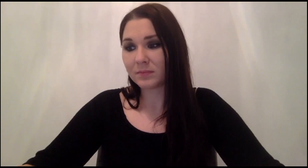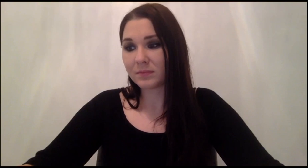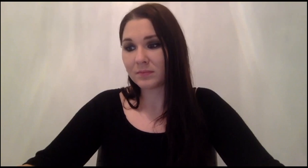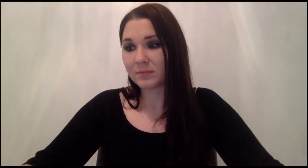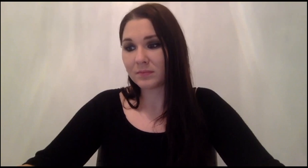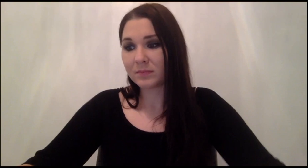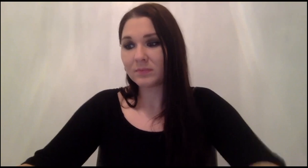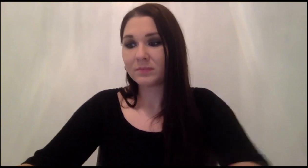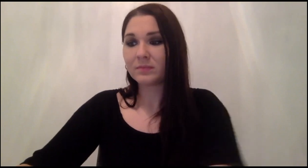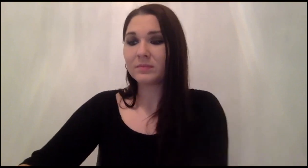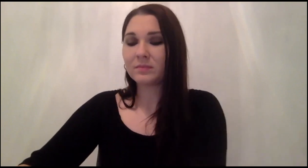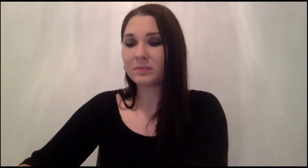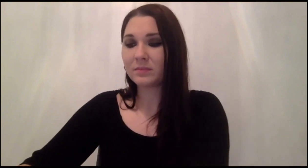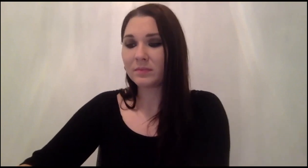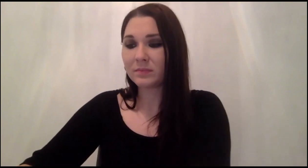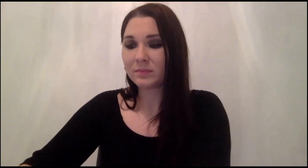okay